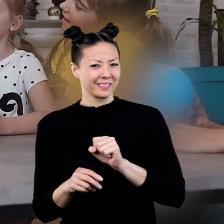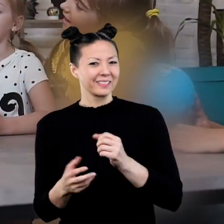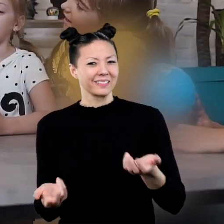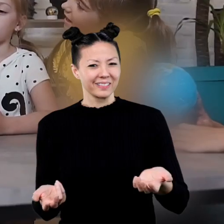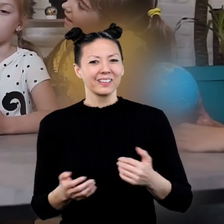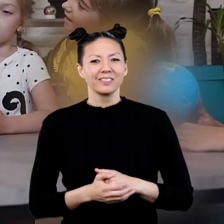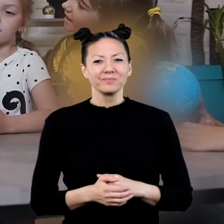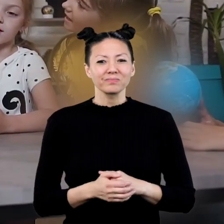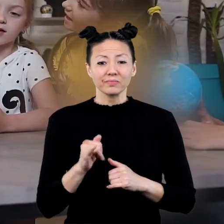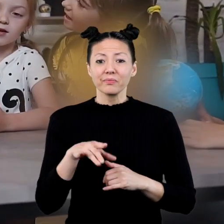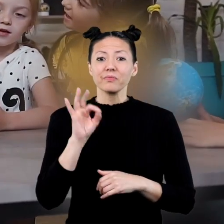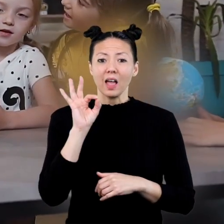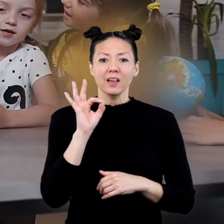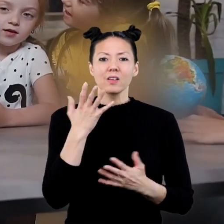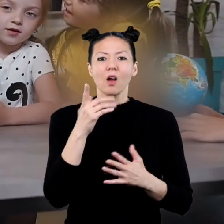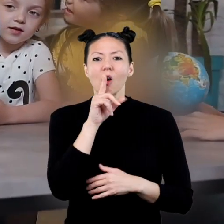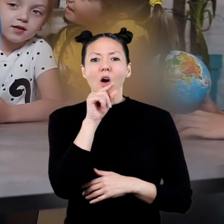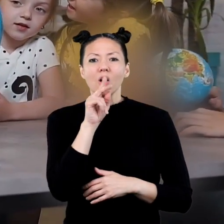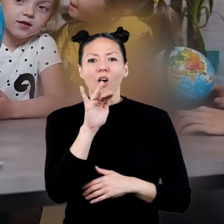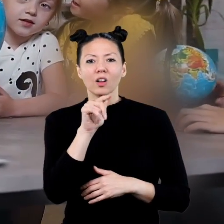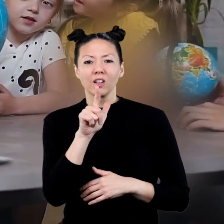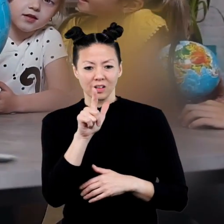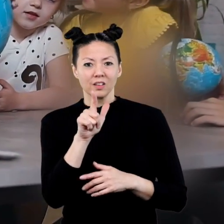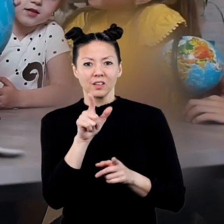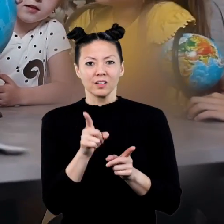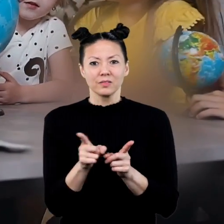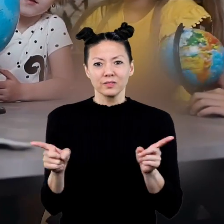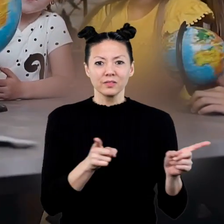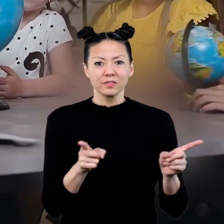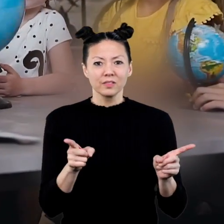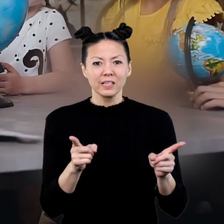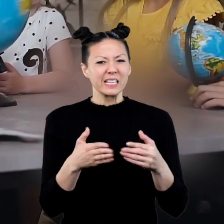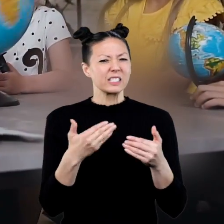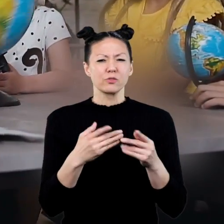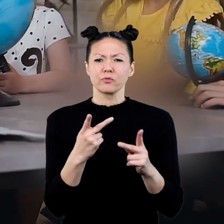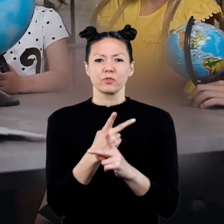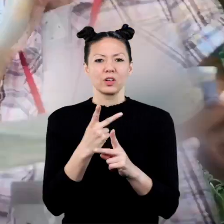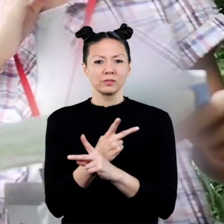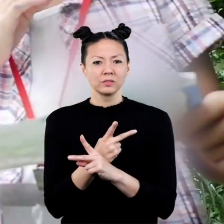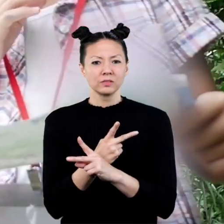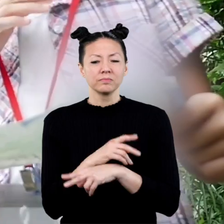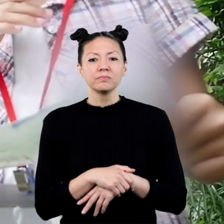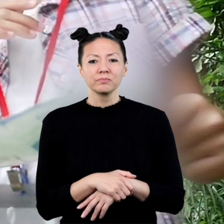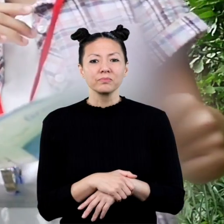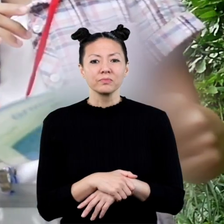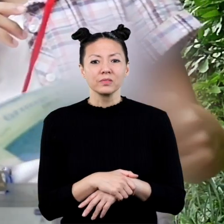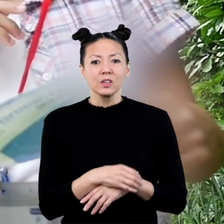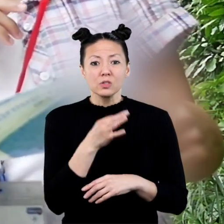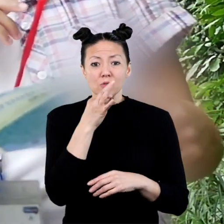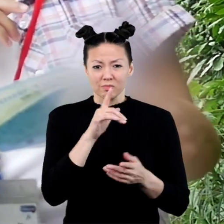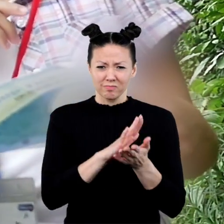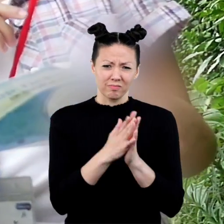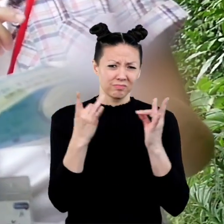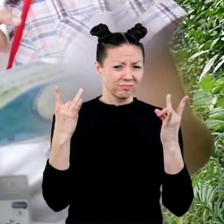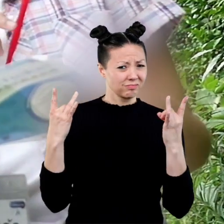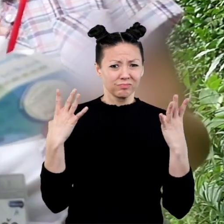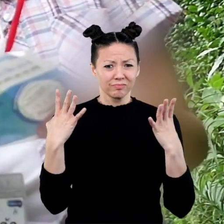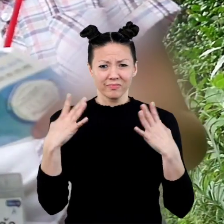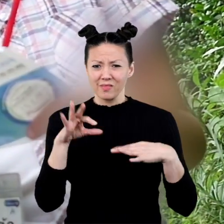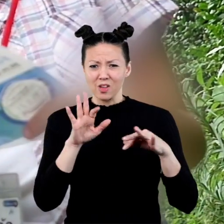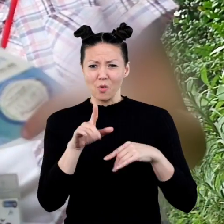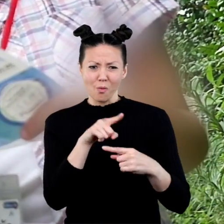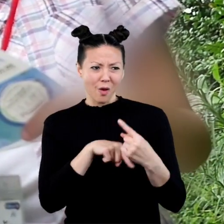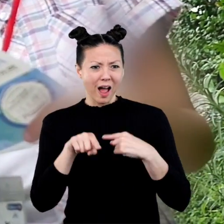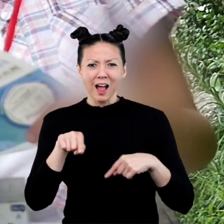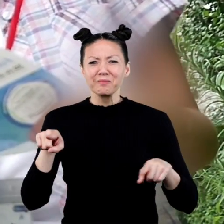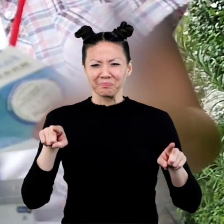can find one of the cardinal directions, the rest are easy to figure out. Soon, you will be a pro at finding your